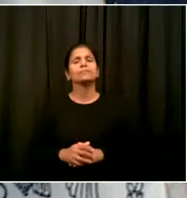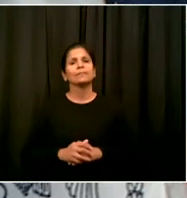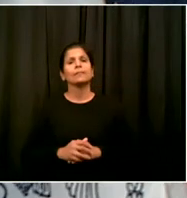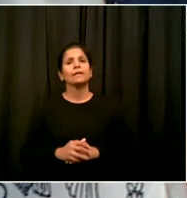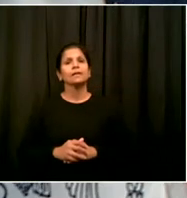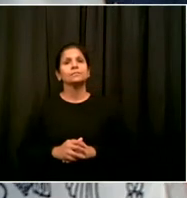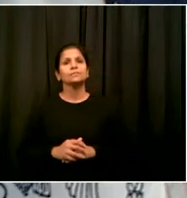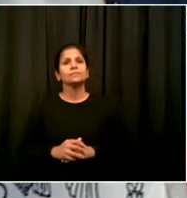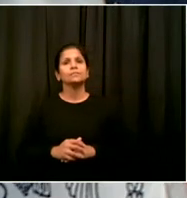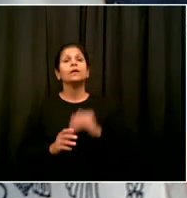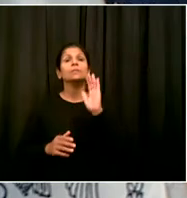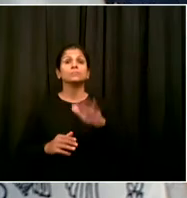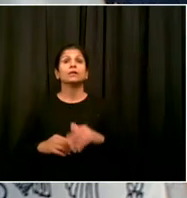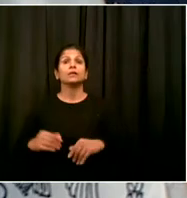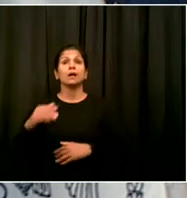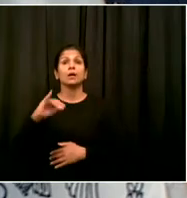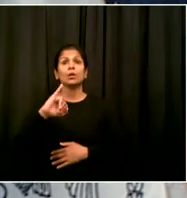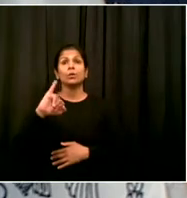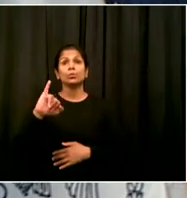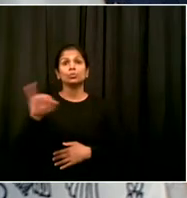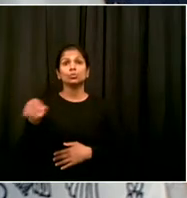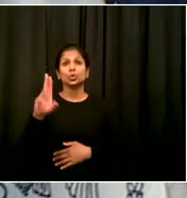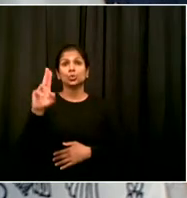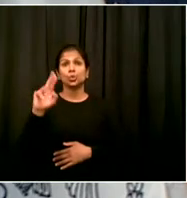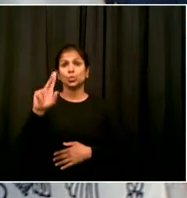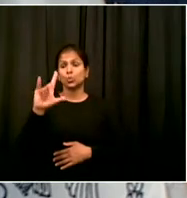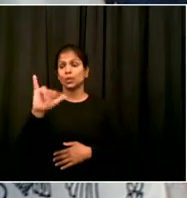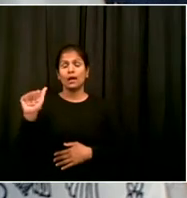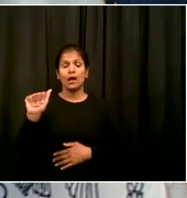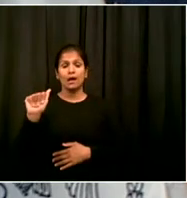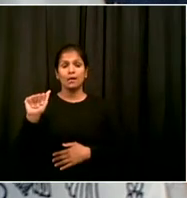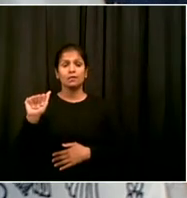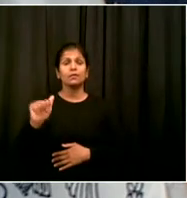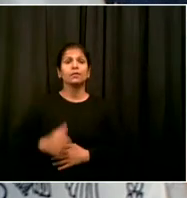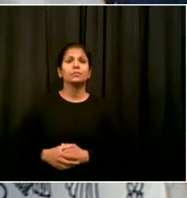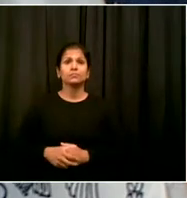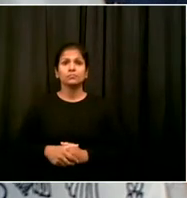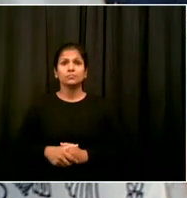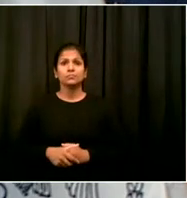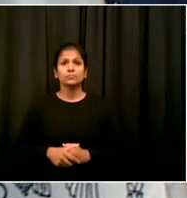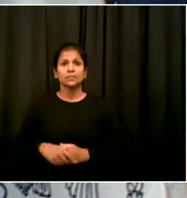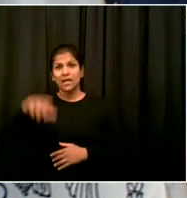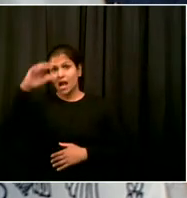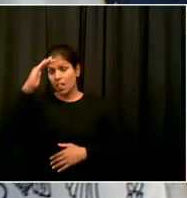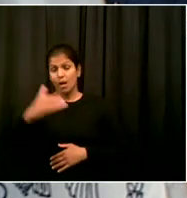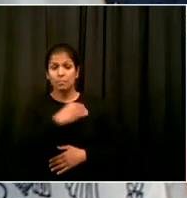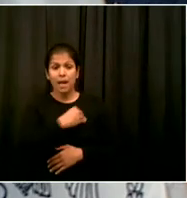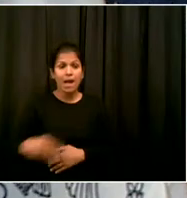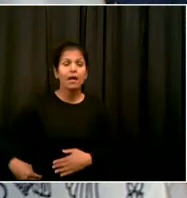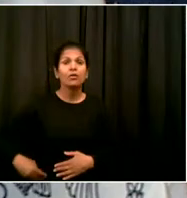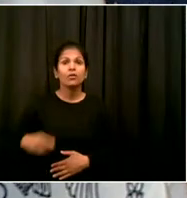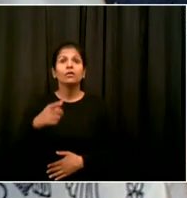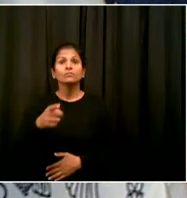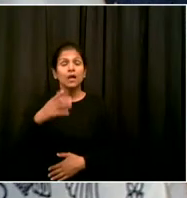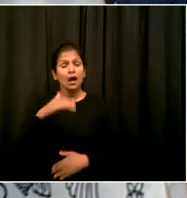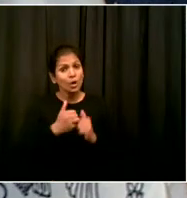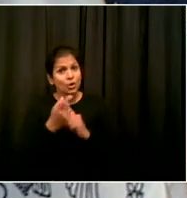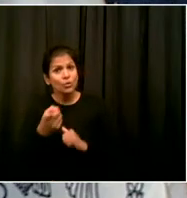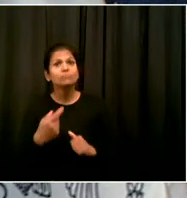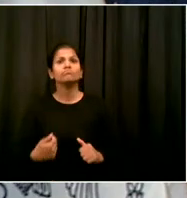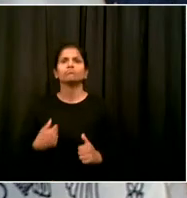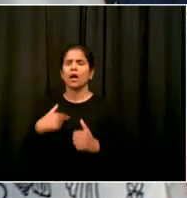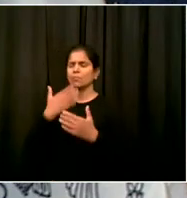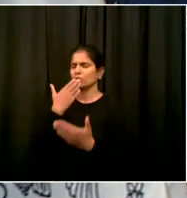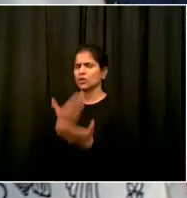Hey, Mr. Mayor, how are you doing? I am well. And Julia, I want to wish you well. I know you'll be off duty for a little while, but I hope everything goes